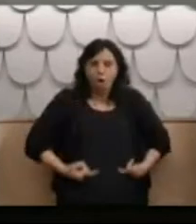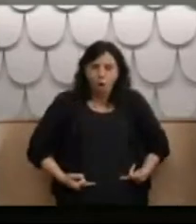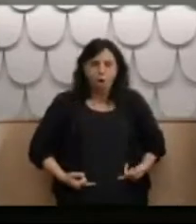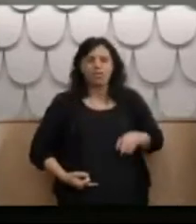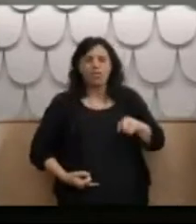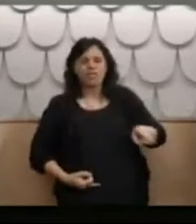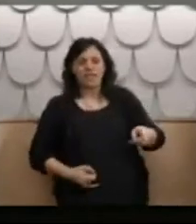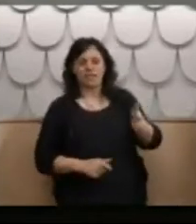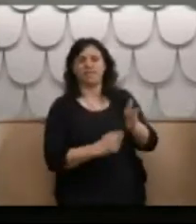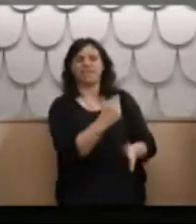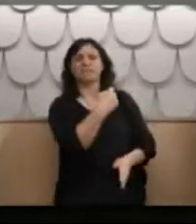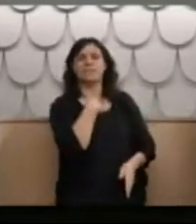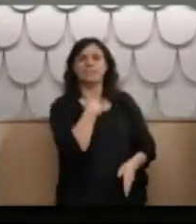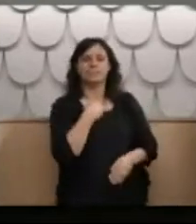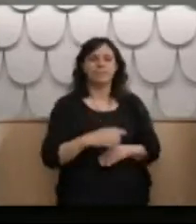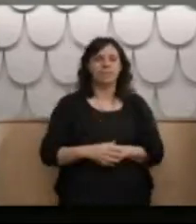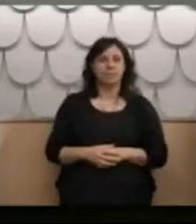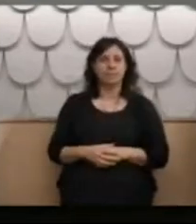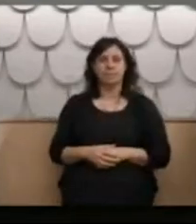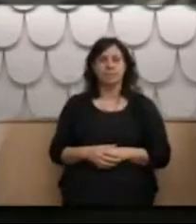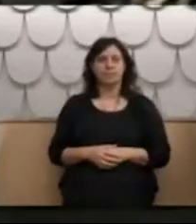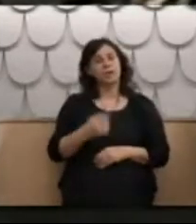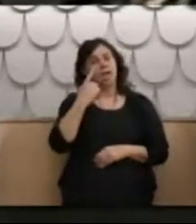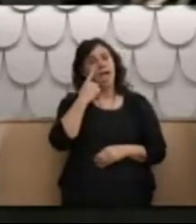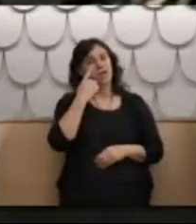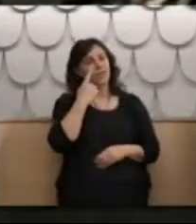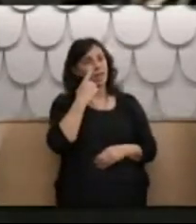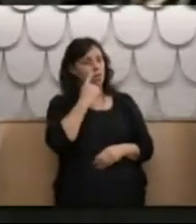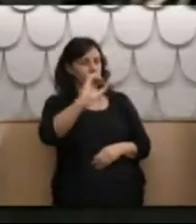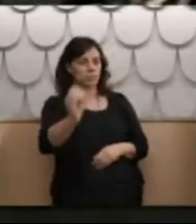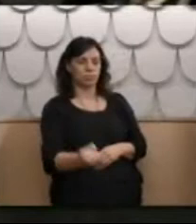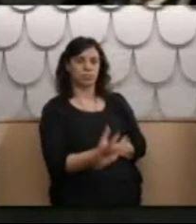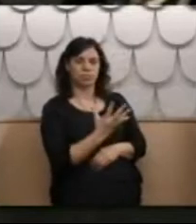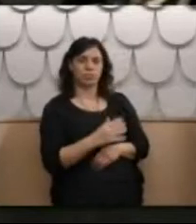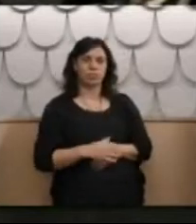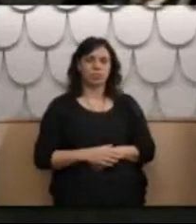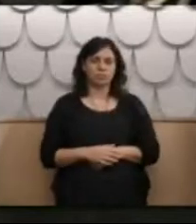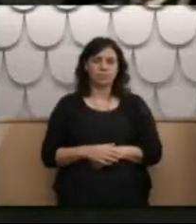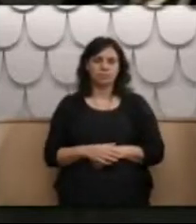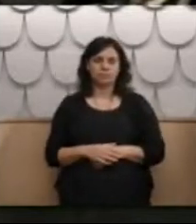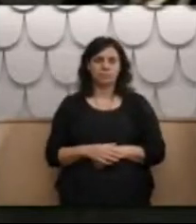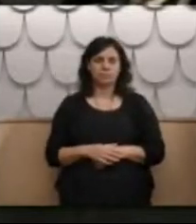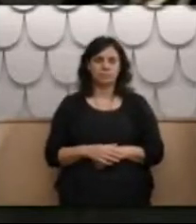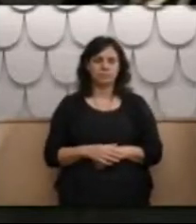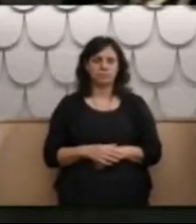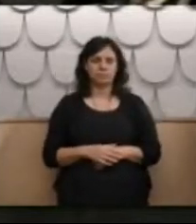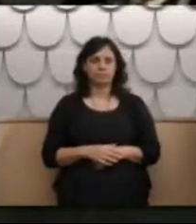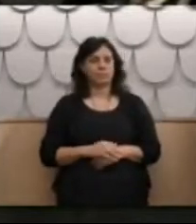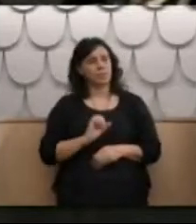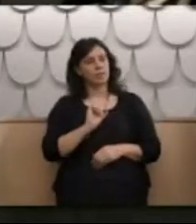And could we put up document 002, which is the record of your admission?